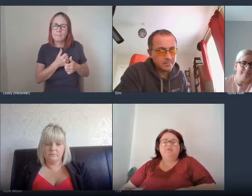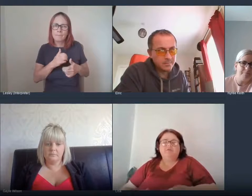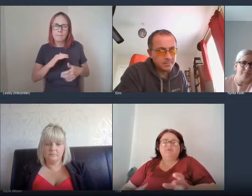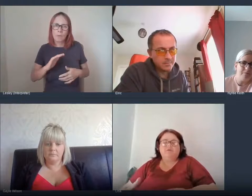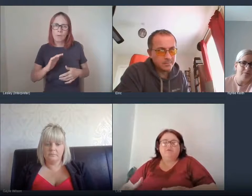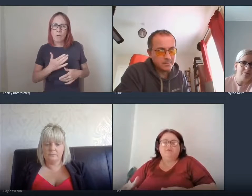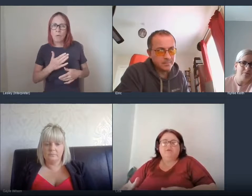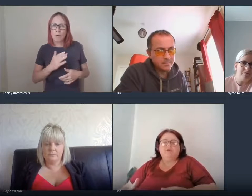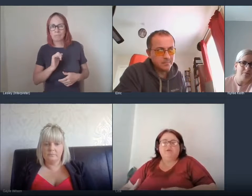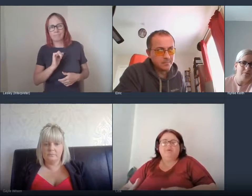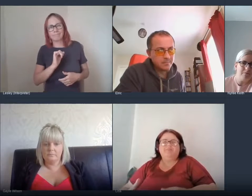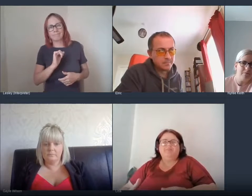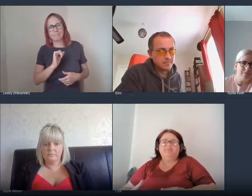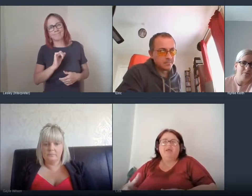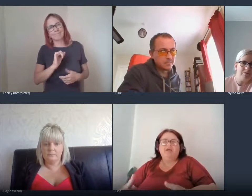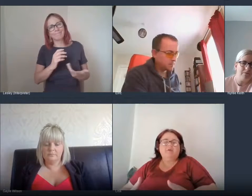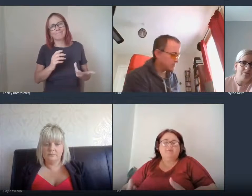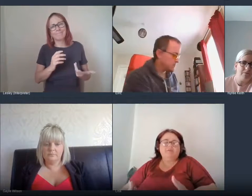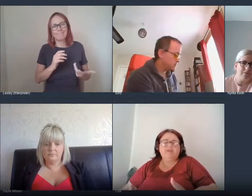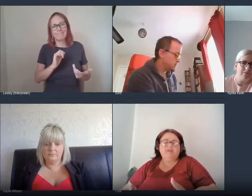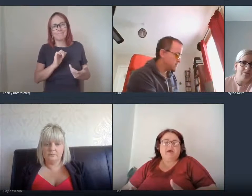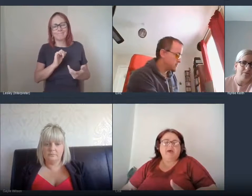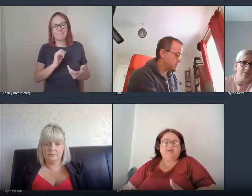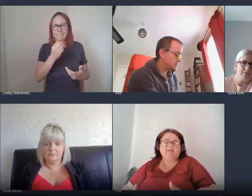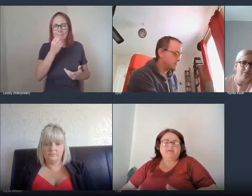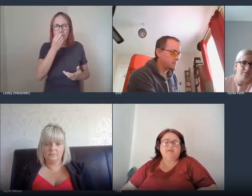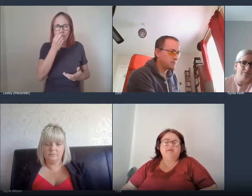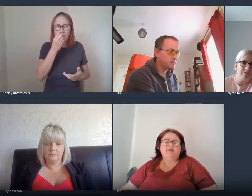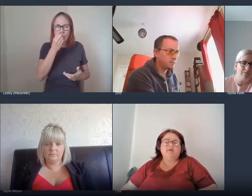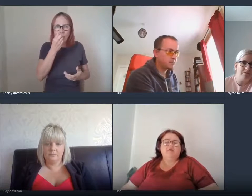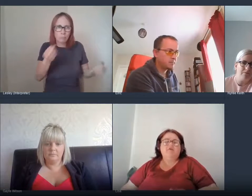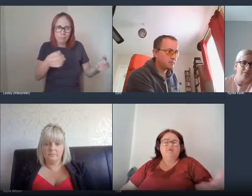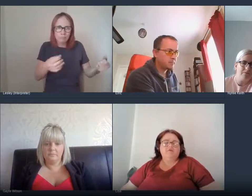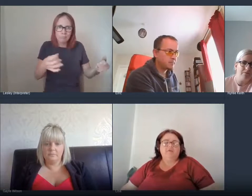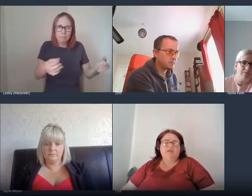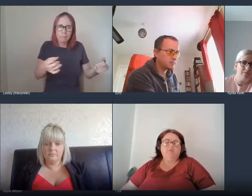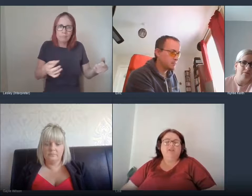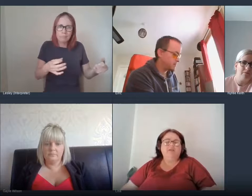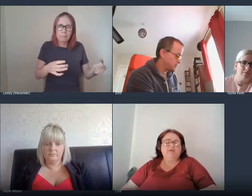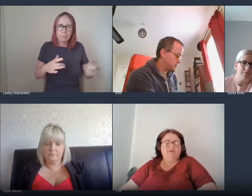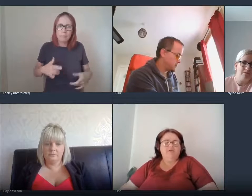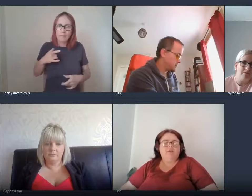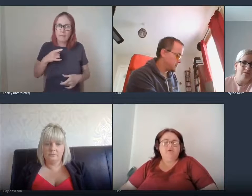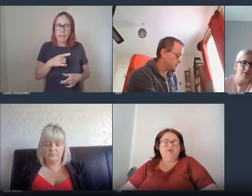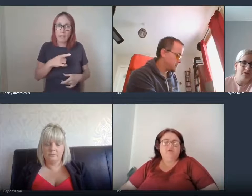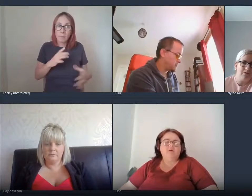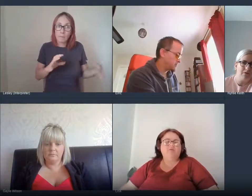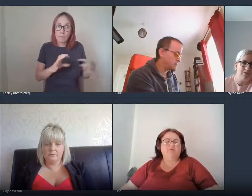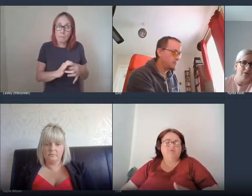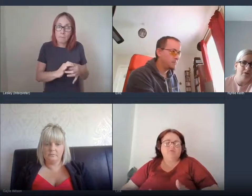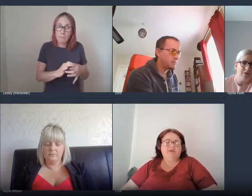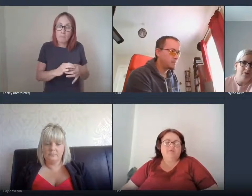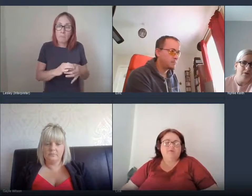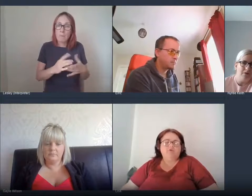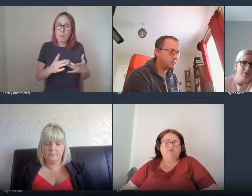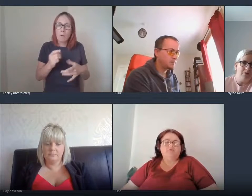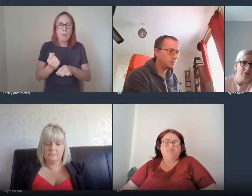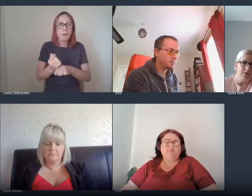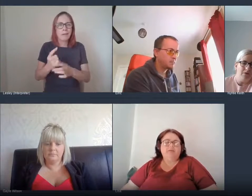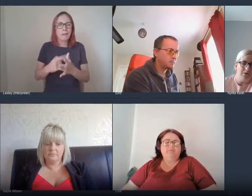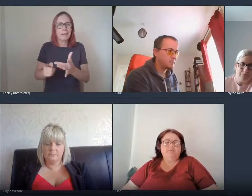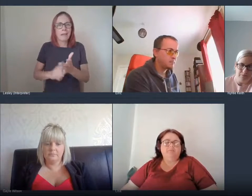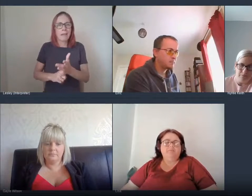to make up these bags and, or, like, with you, you know,